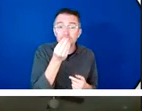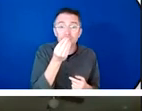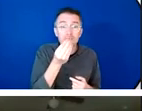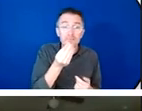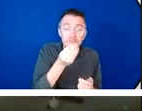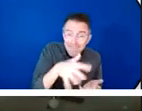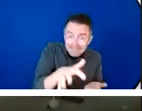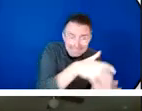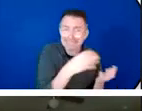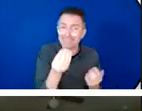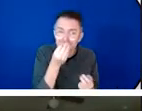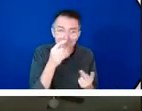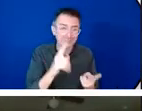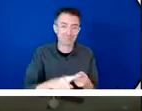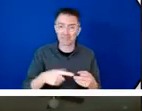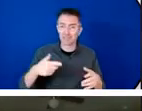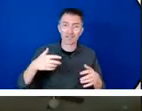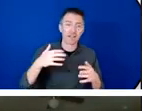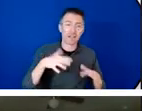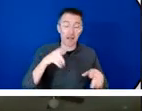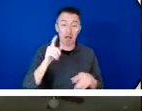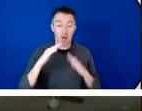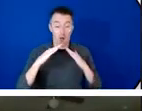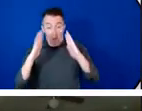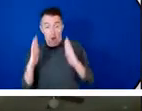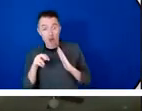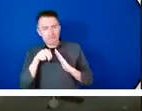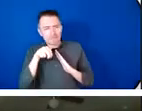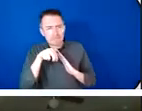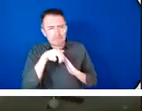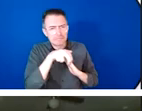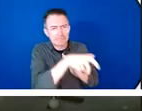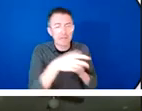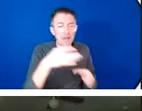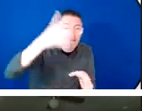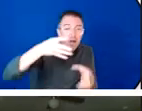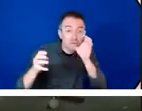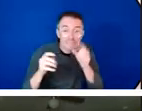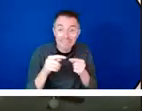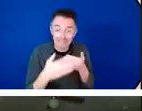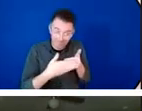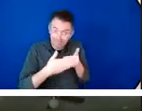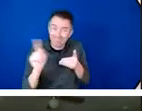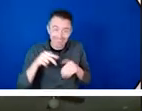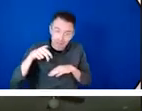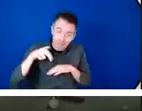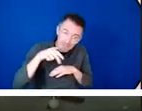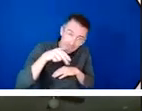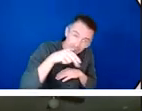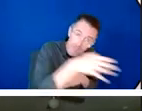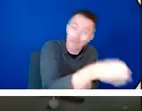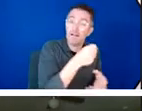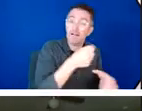families and tending to other domestic duties they can also be the first ones to bear the brunt of environmental